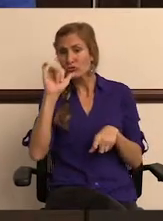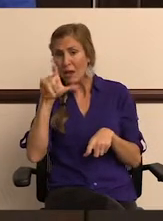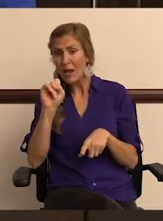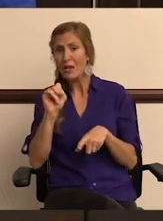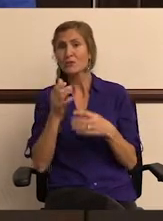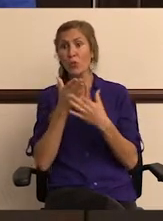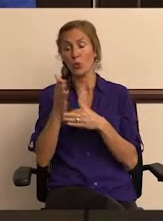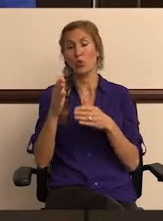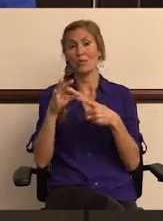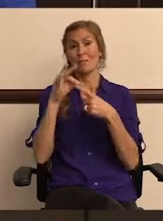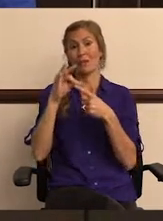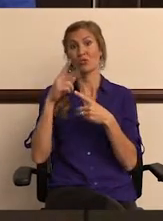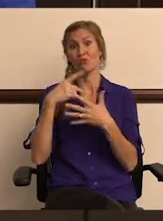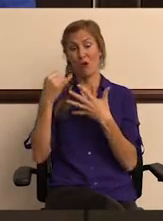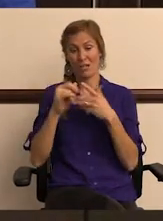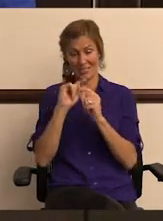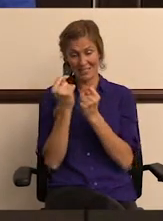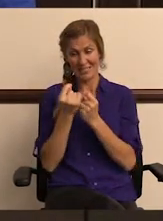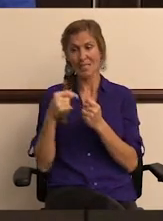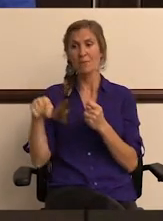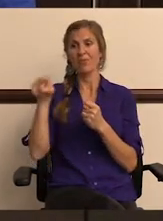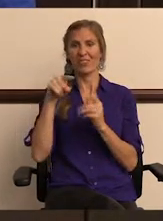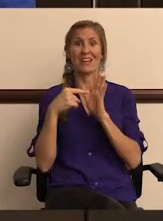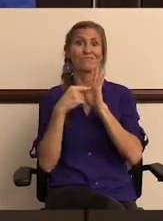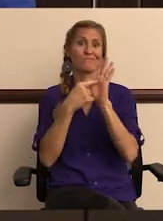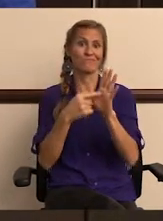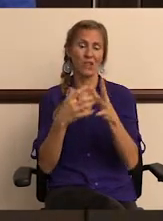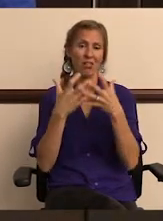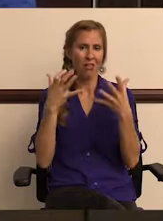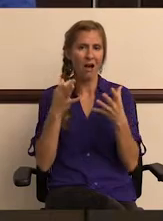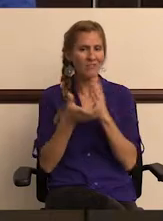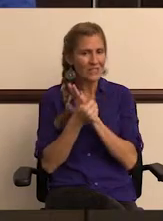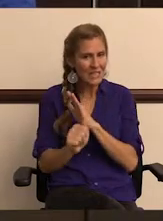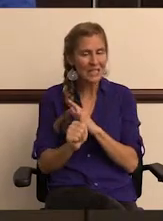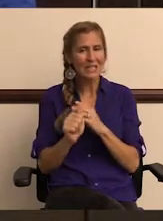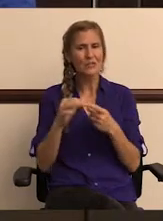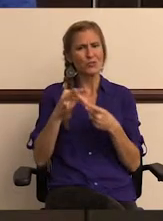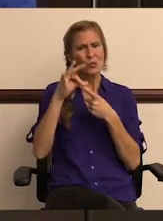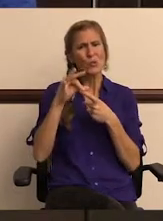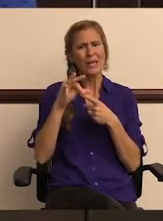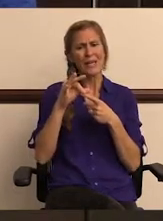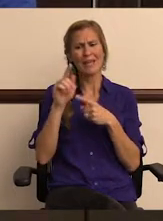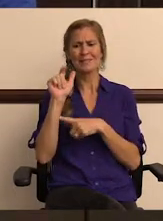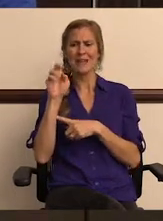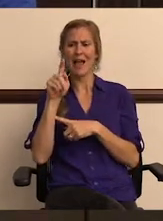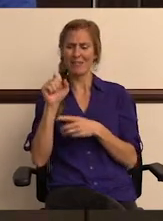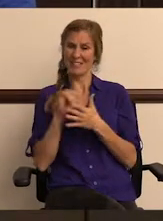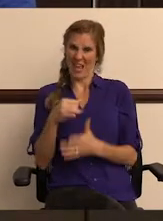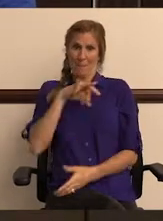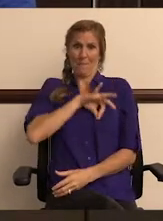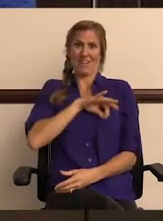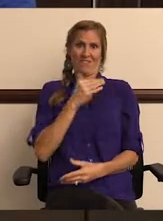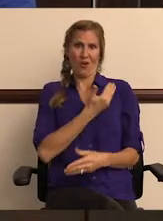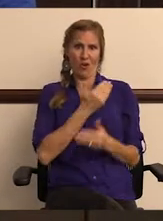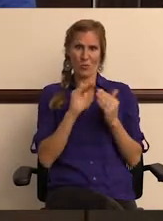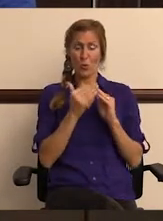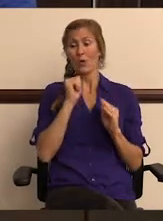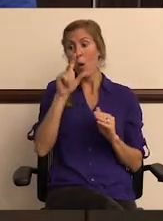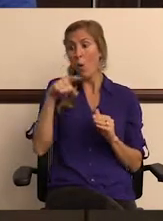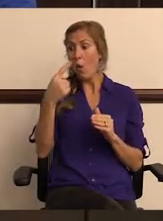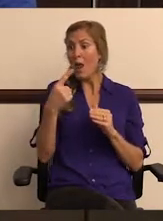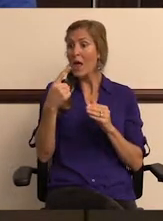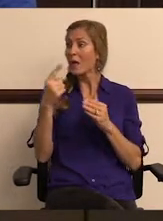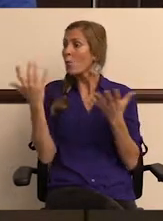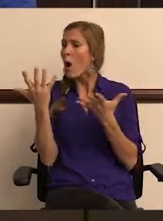And then through our special projects team, they've showcased a lot of skills and unique talents that benefit our community,